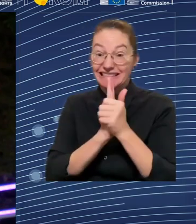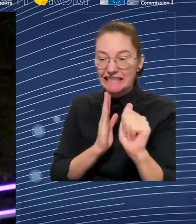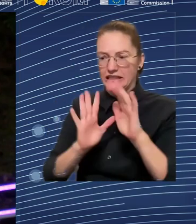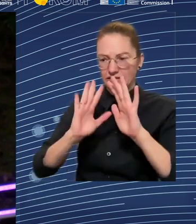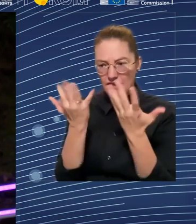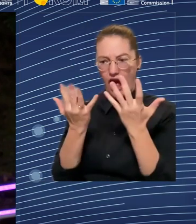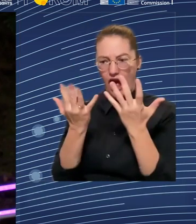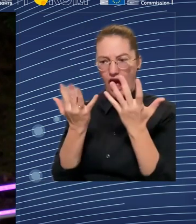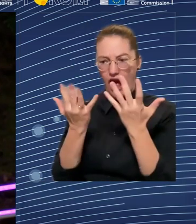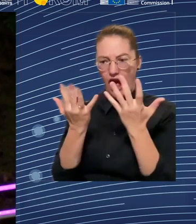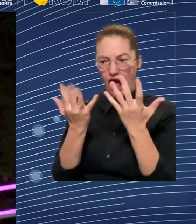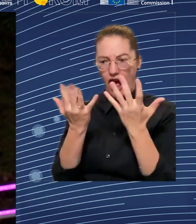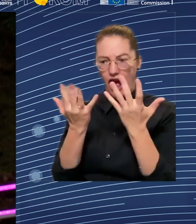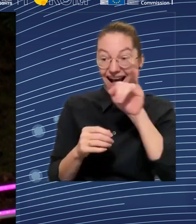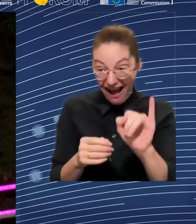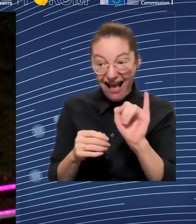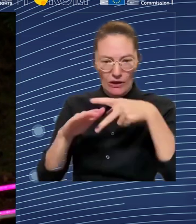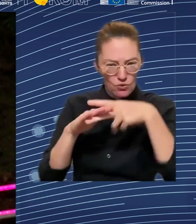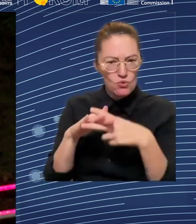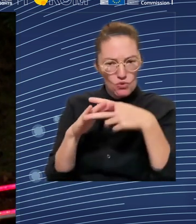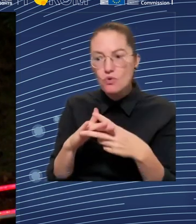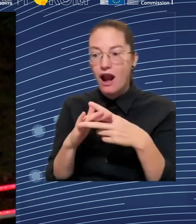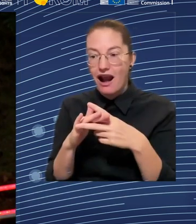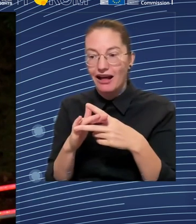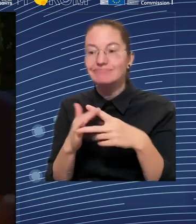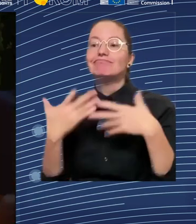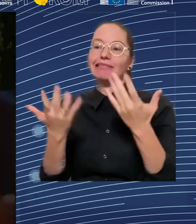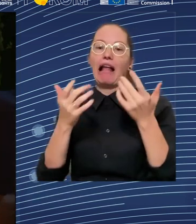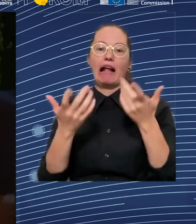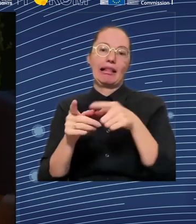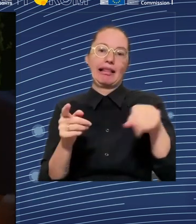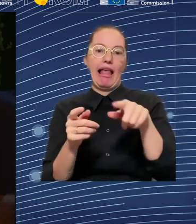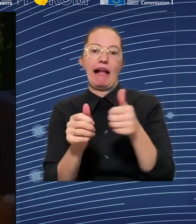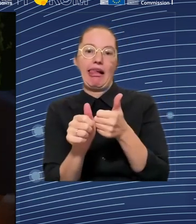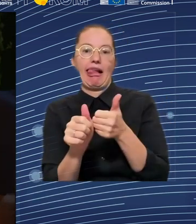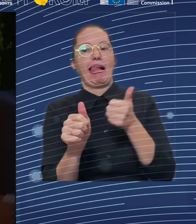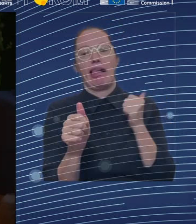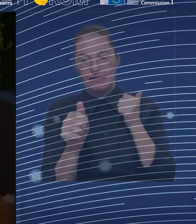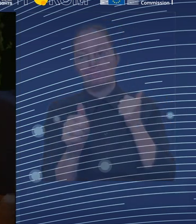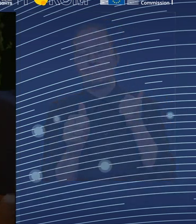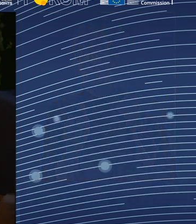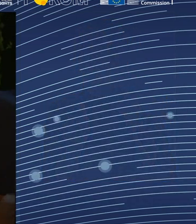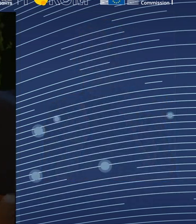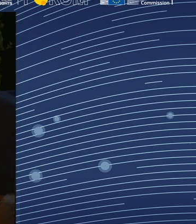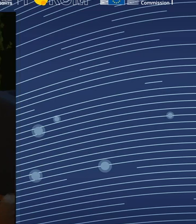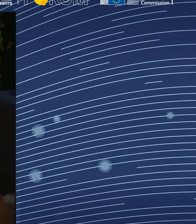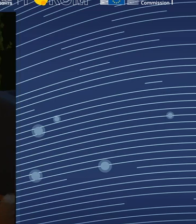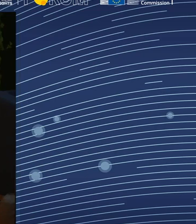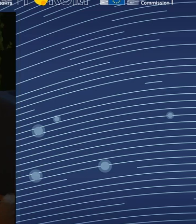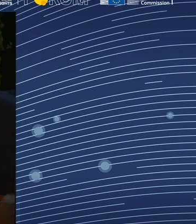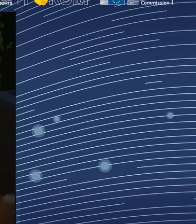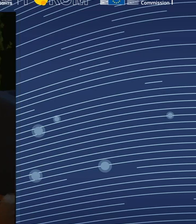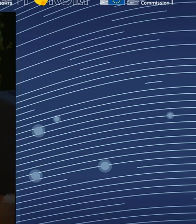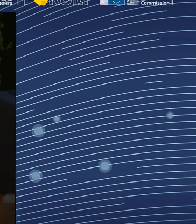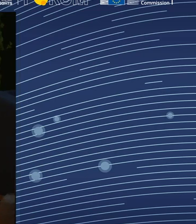required in the brown jobs that they are replacing. We also see that it's actually, there is a gender bias, and that